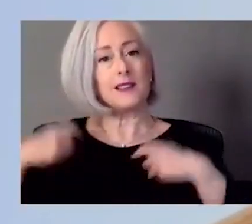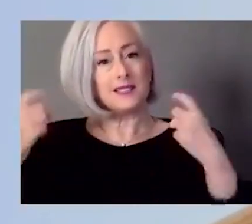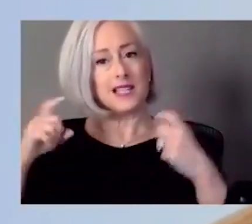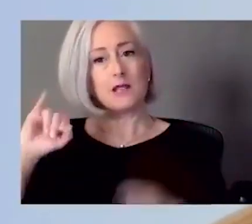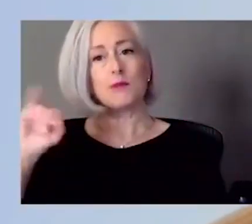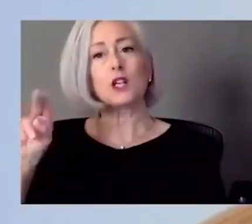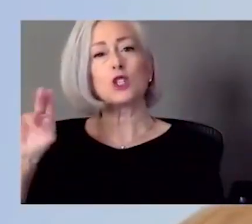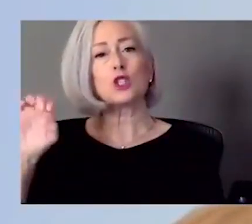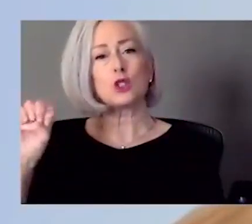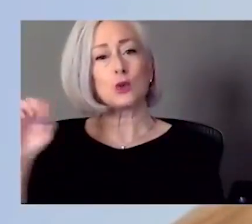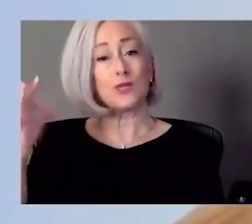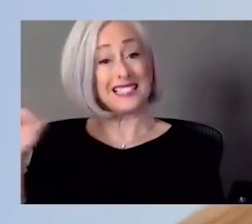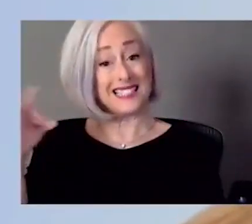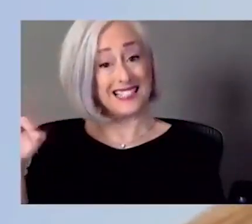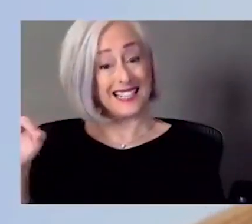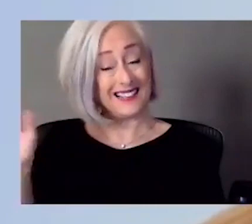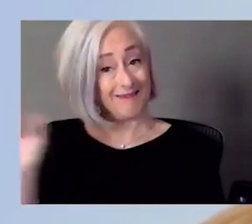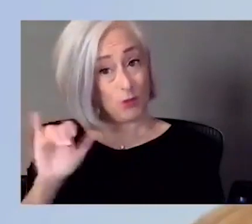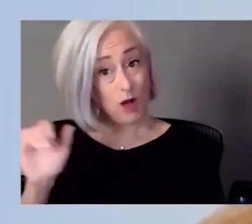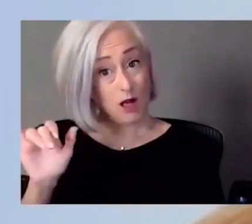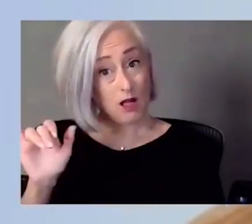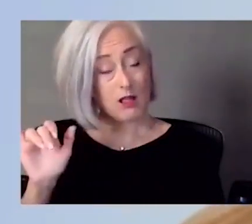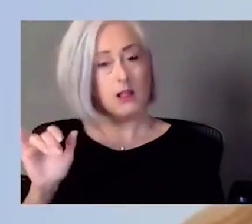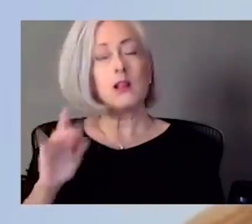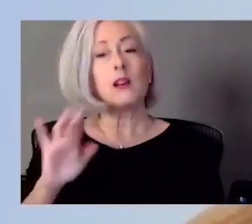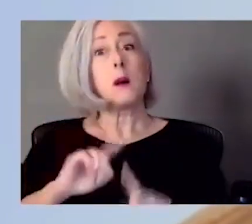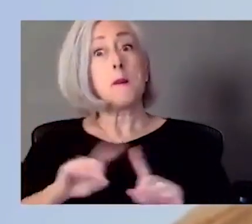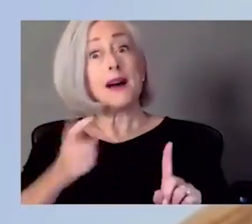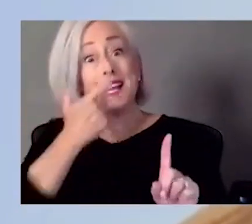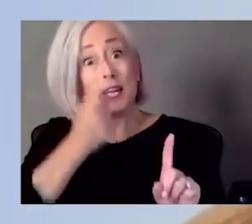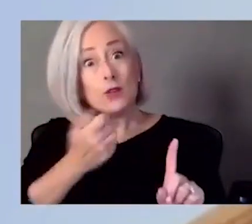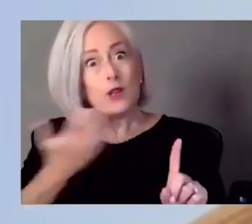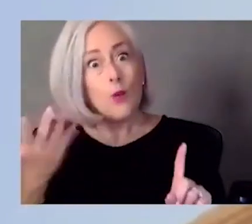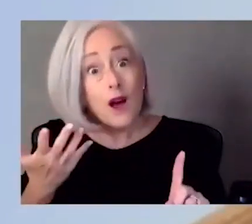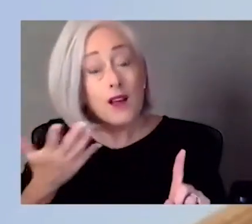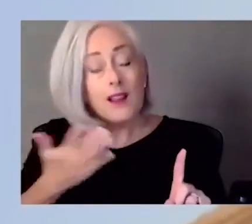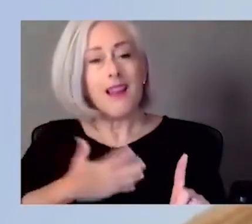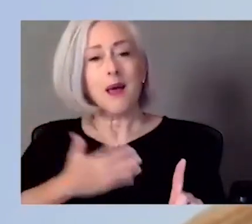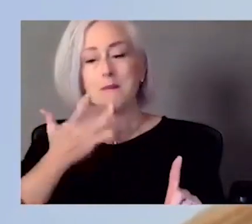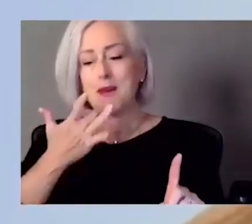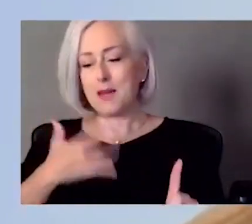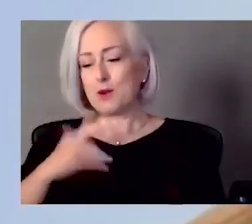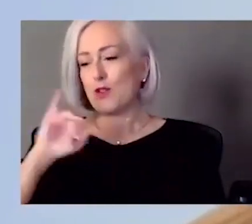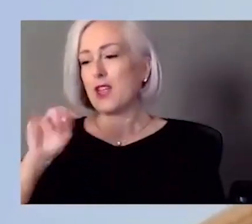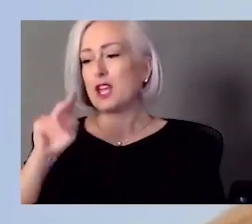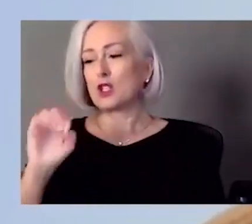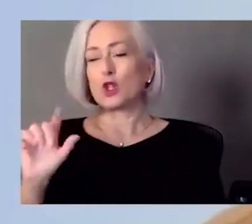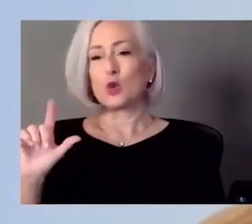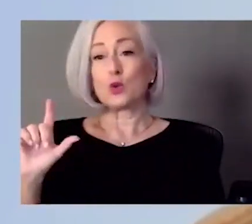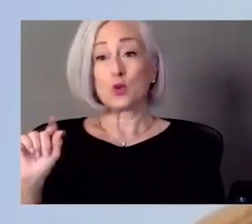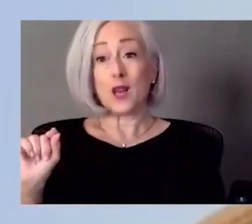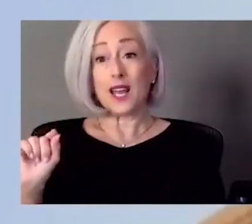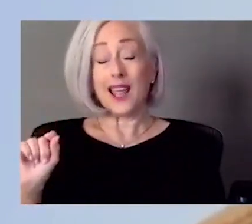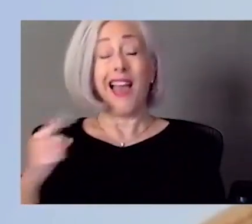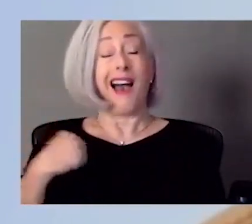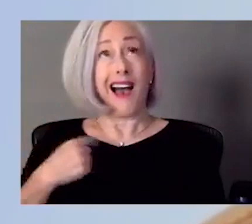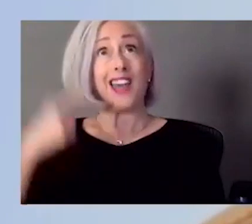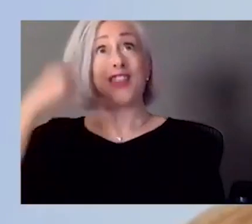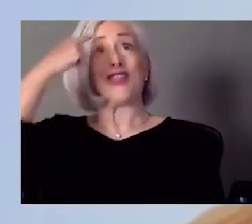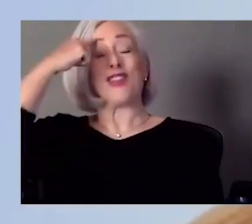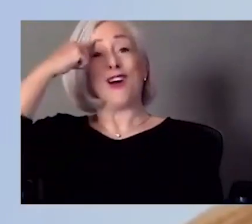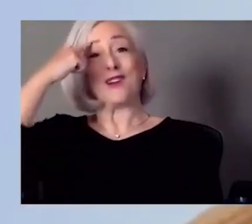But for me, it was interesting because my actual birthday is June the 20th. So for a lot of years, I thought it was just a pre